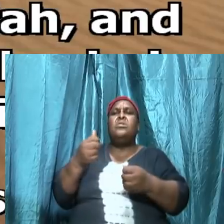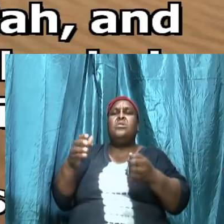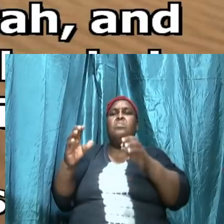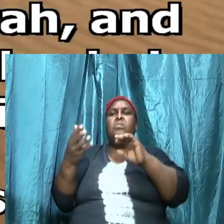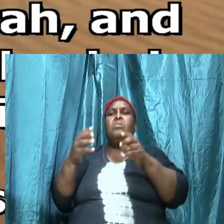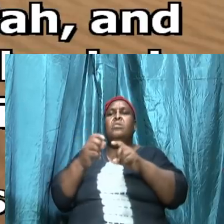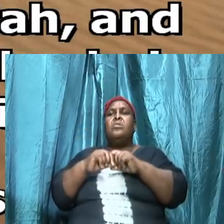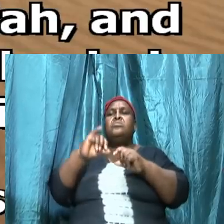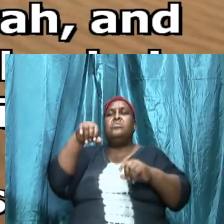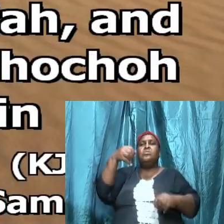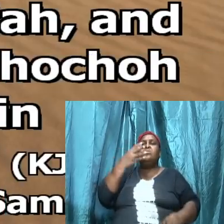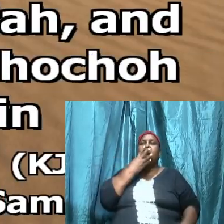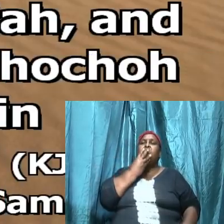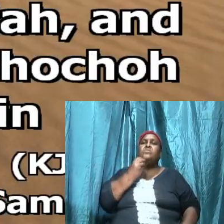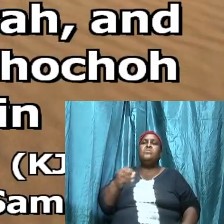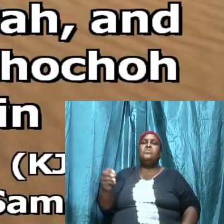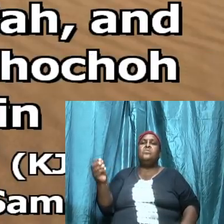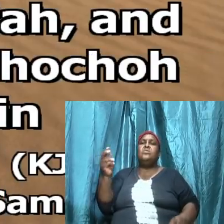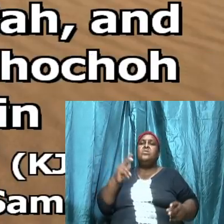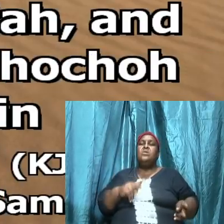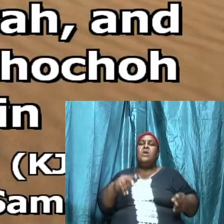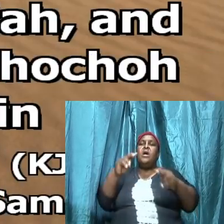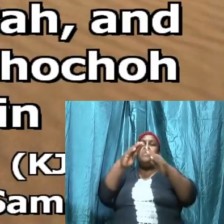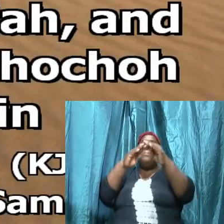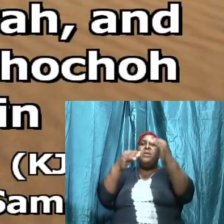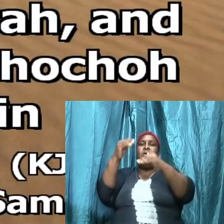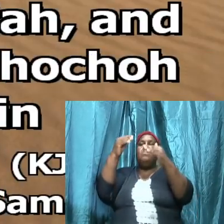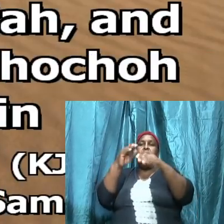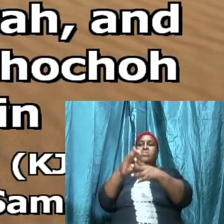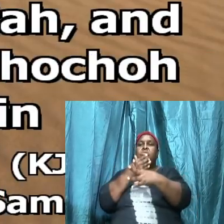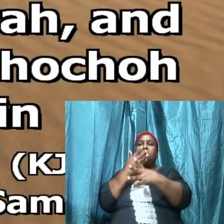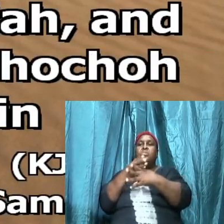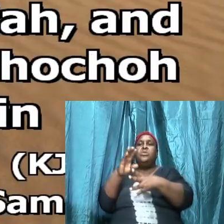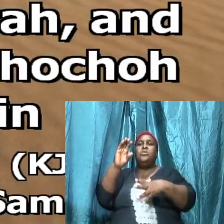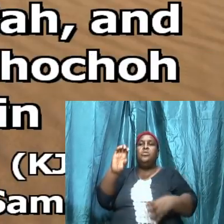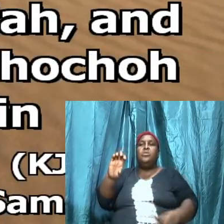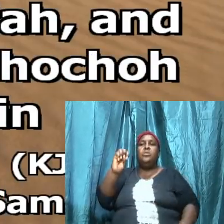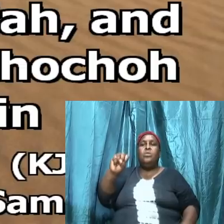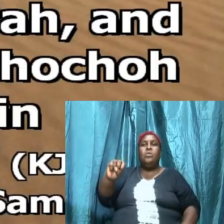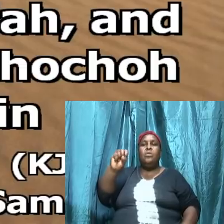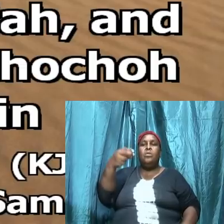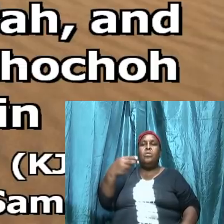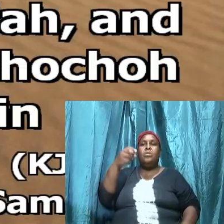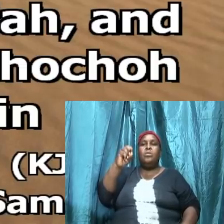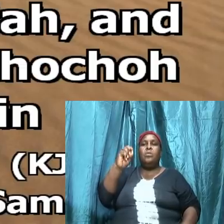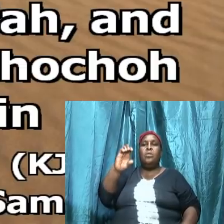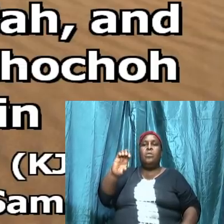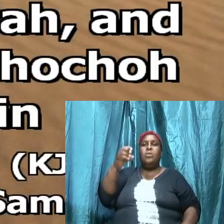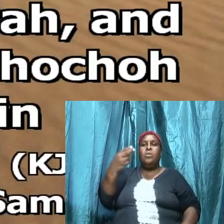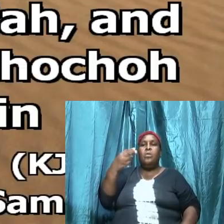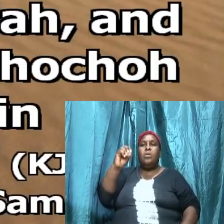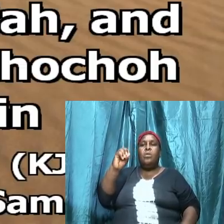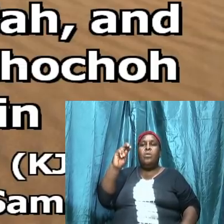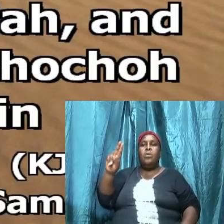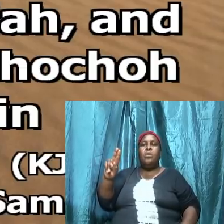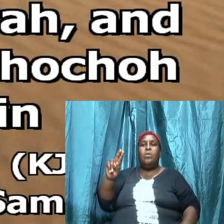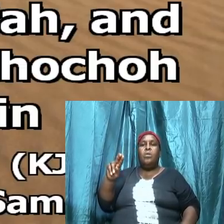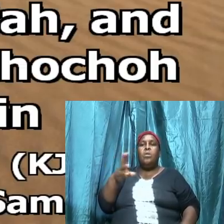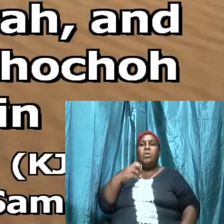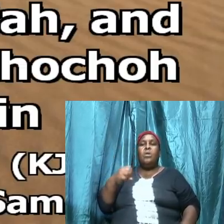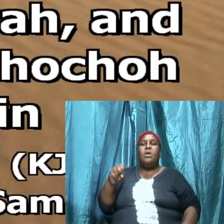Judah and pitched between Shokoth and Azek Askar